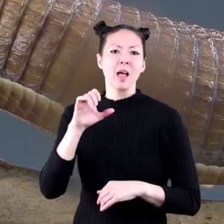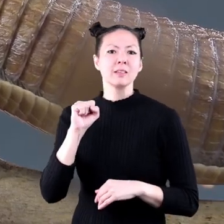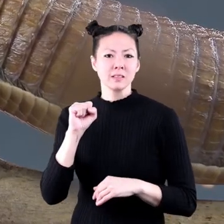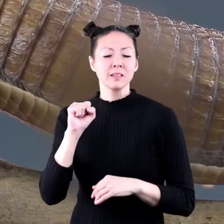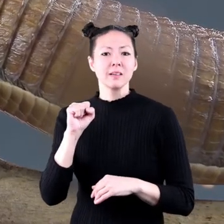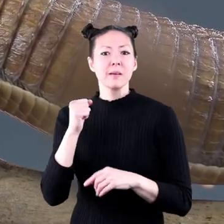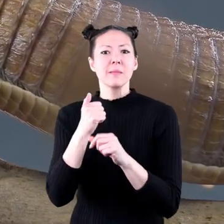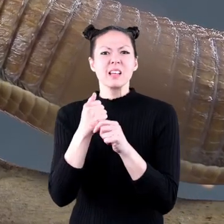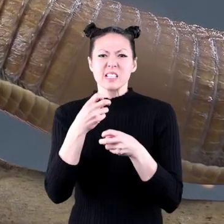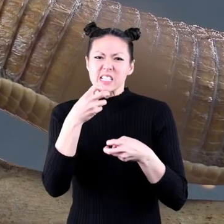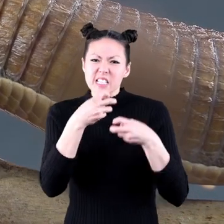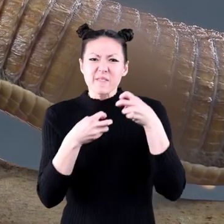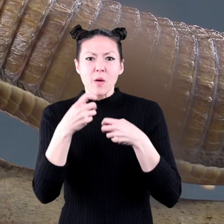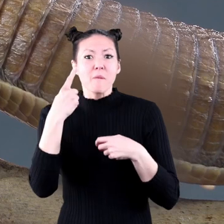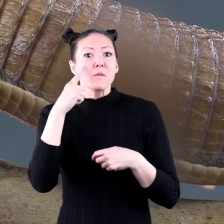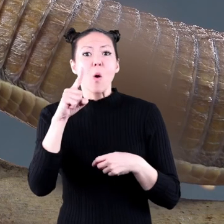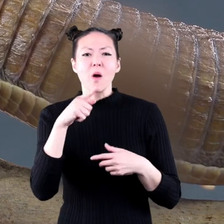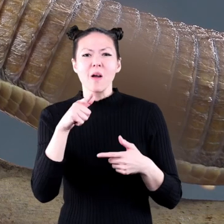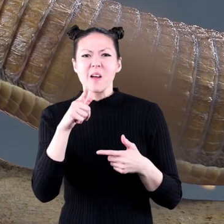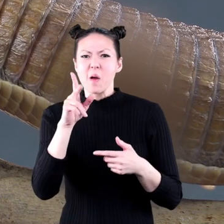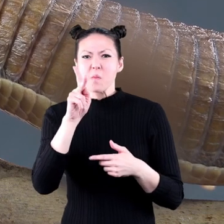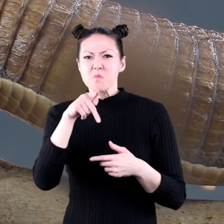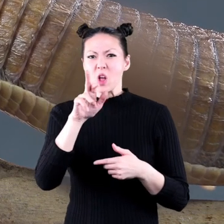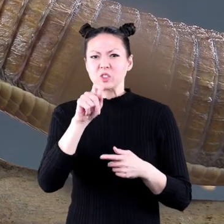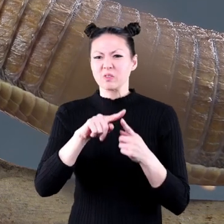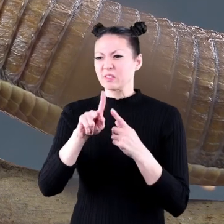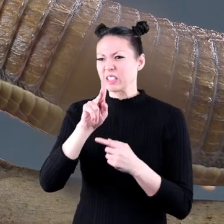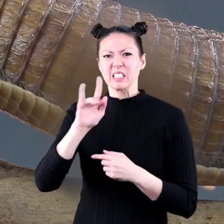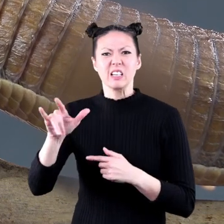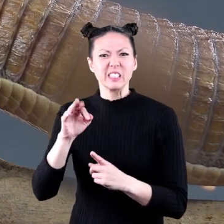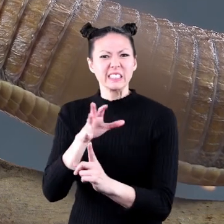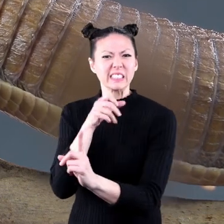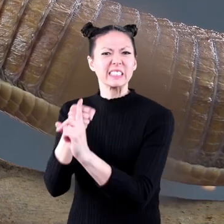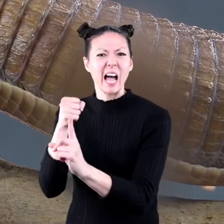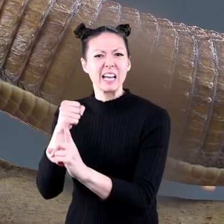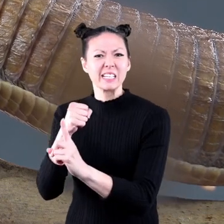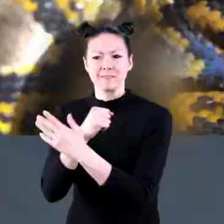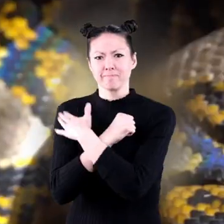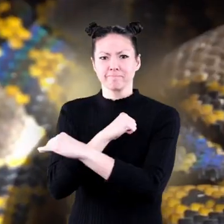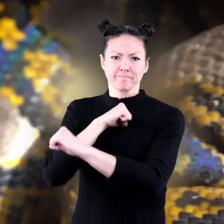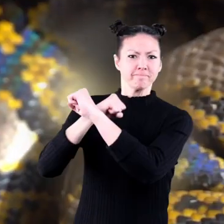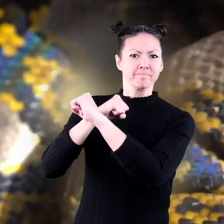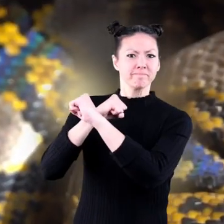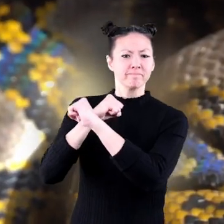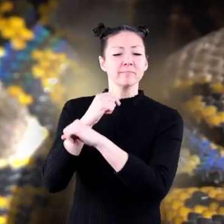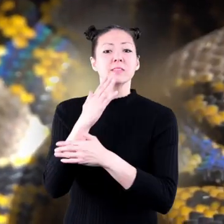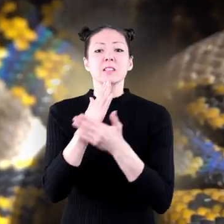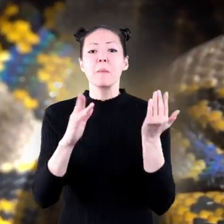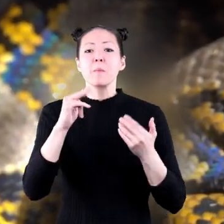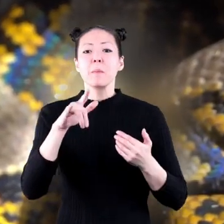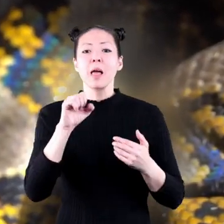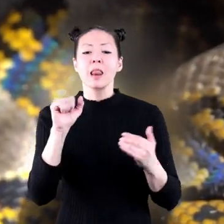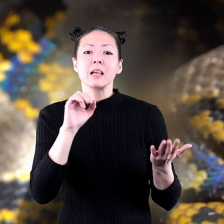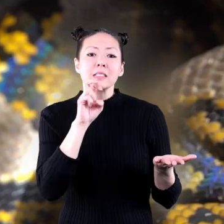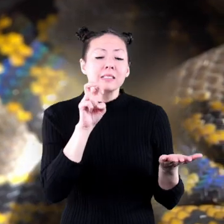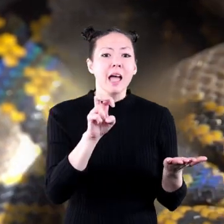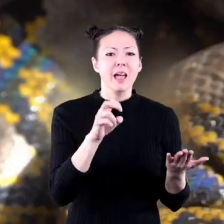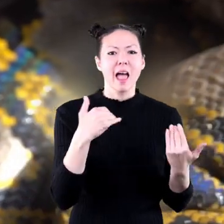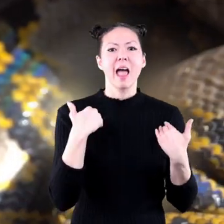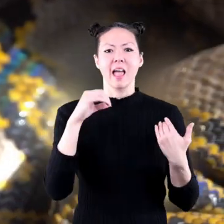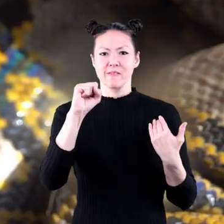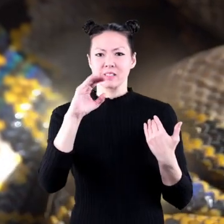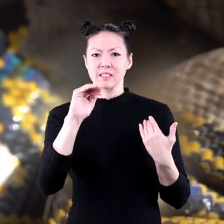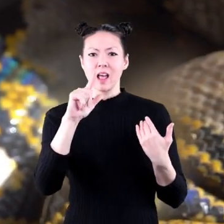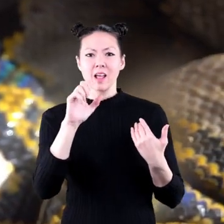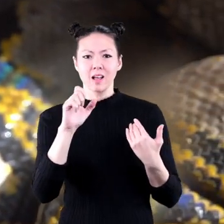They make it difficult for a predator to bite or attack them. Some reptiles, like snakes,